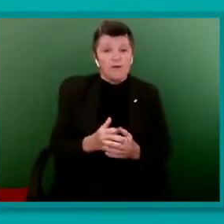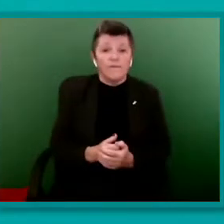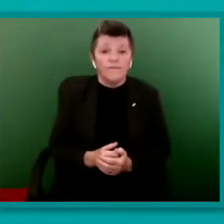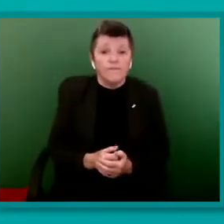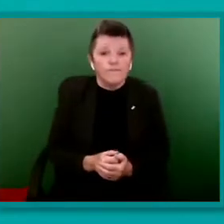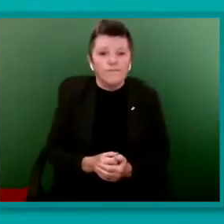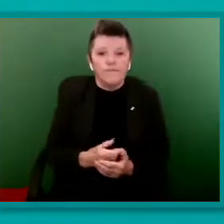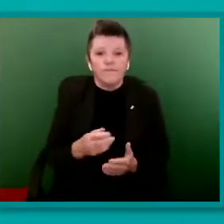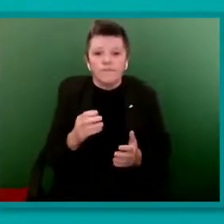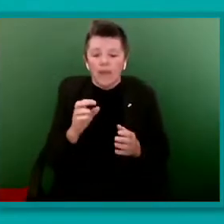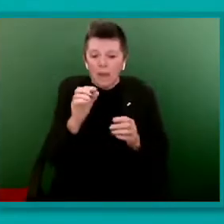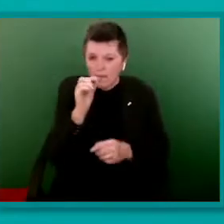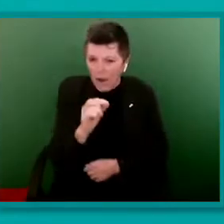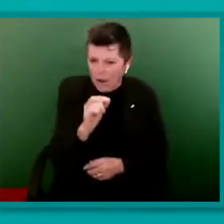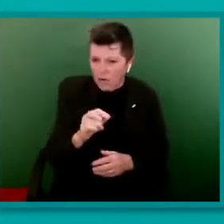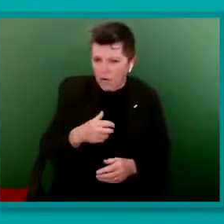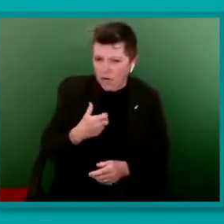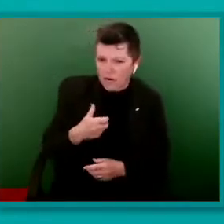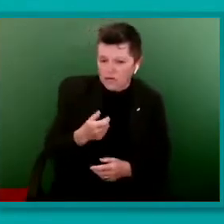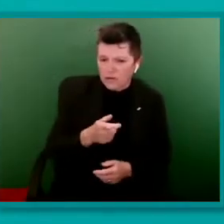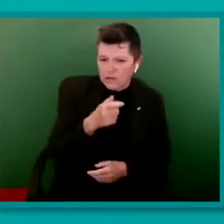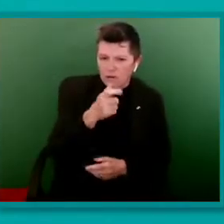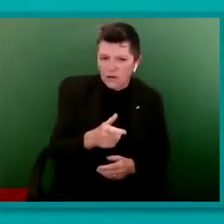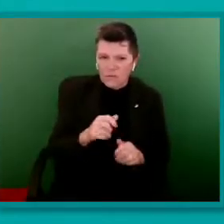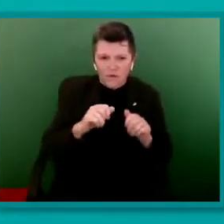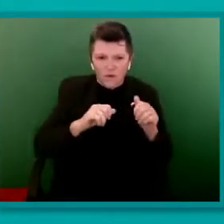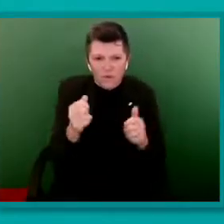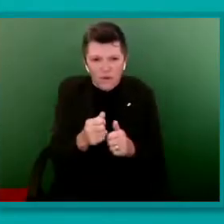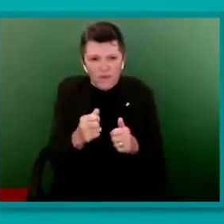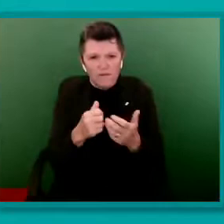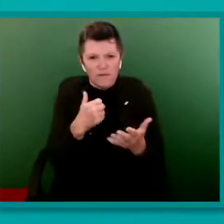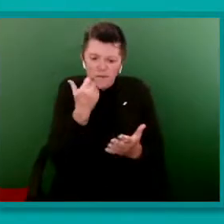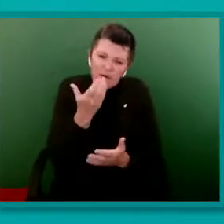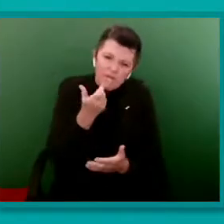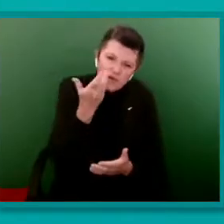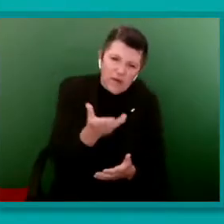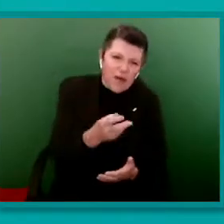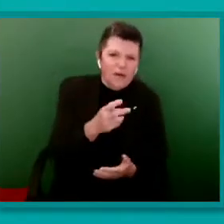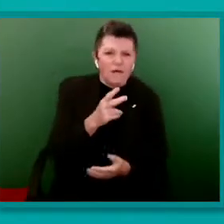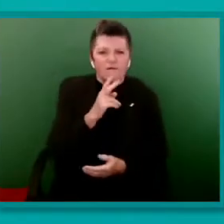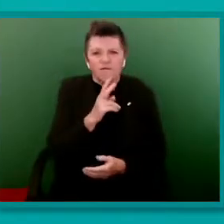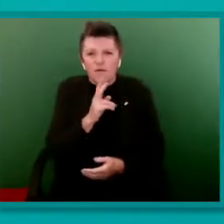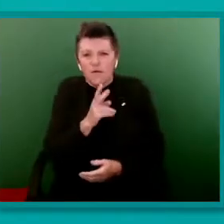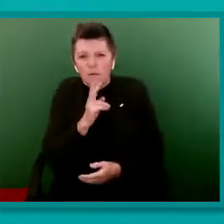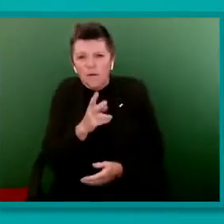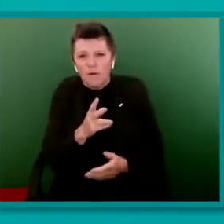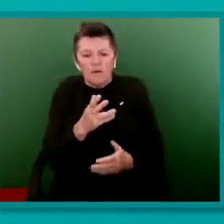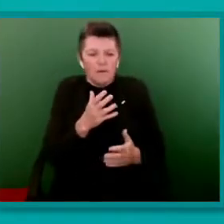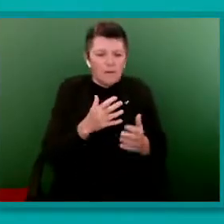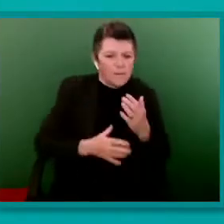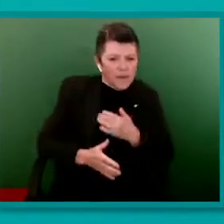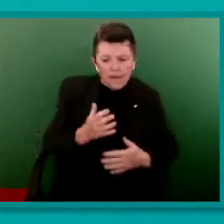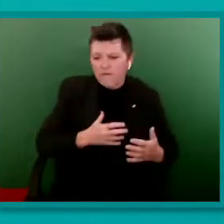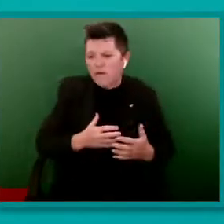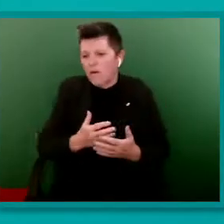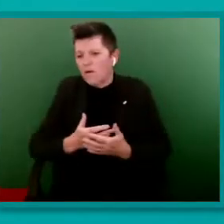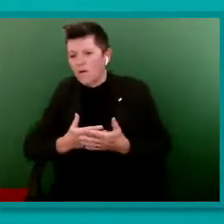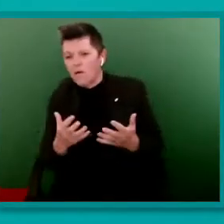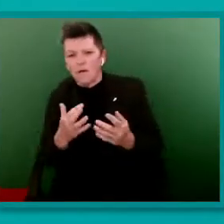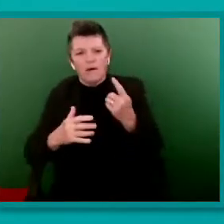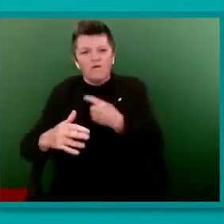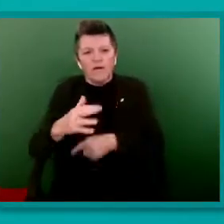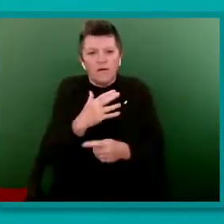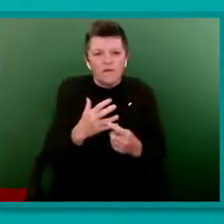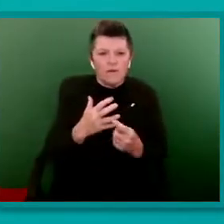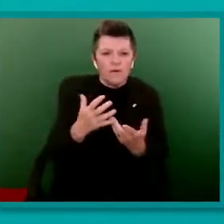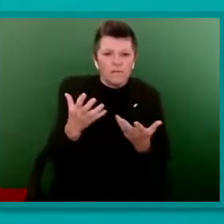brief and commonplace daily verbal, behavioral, or environmental indignities, whether they